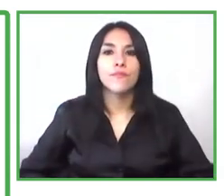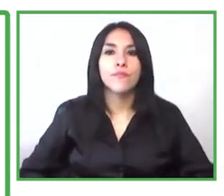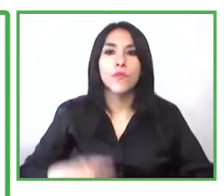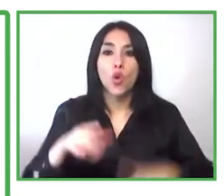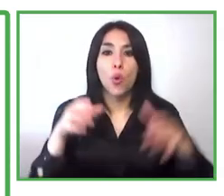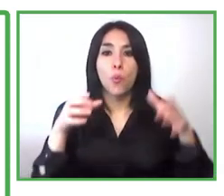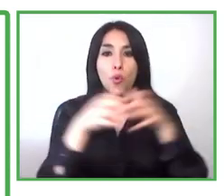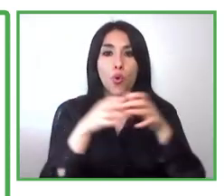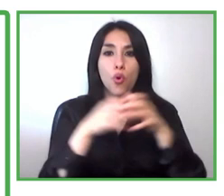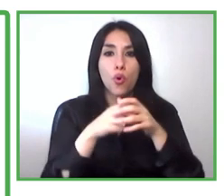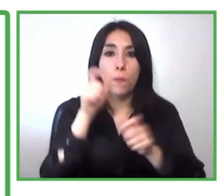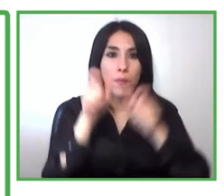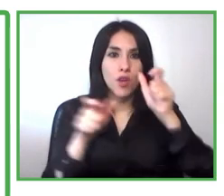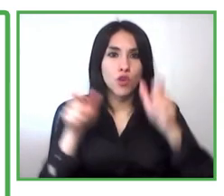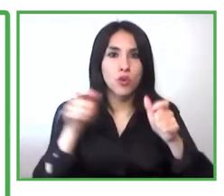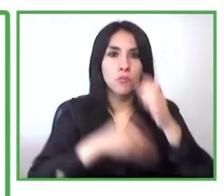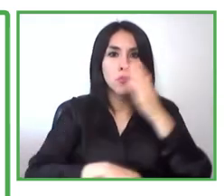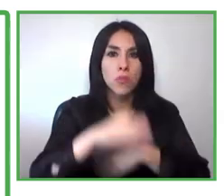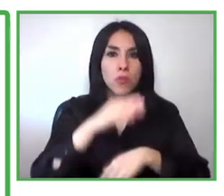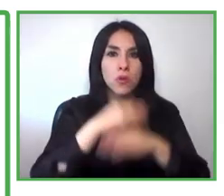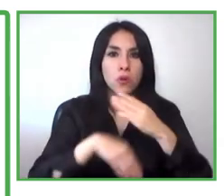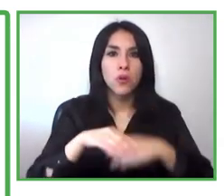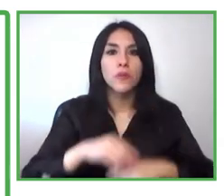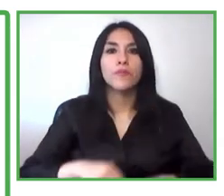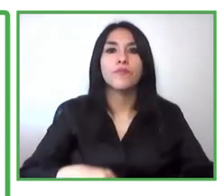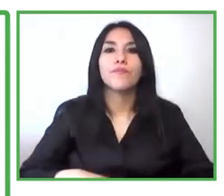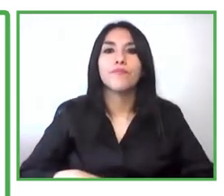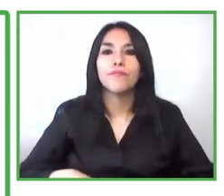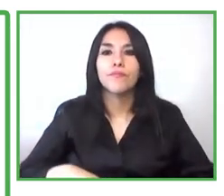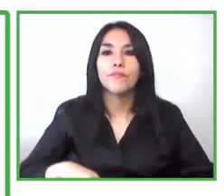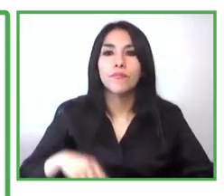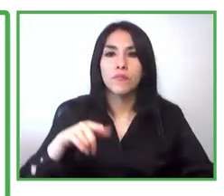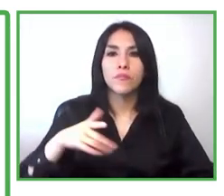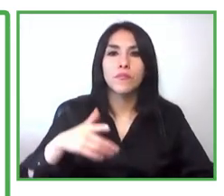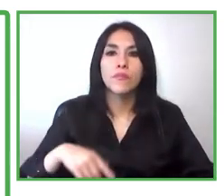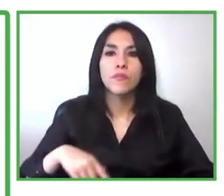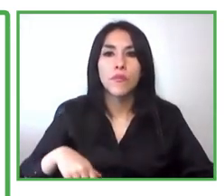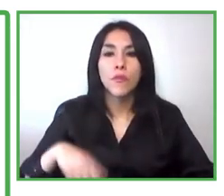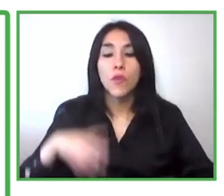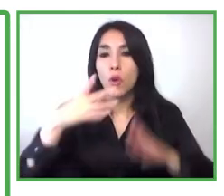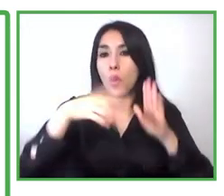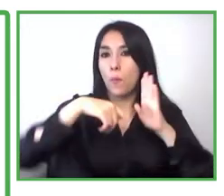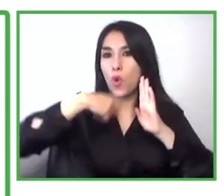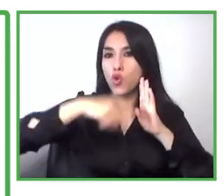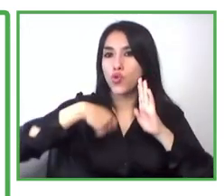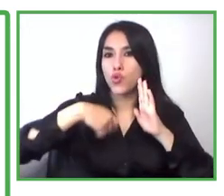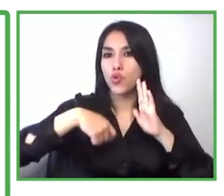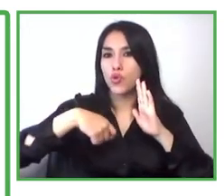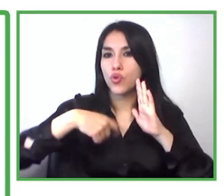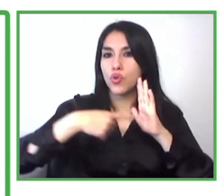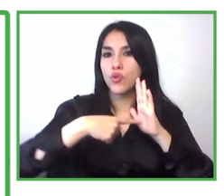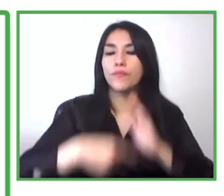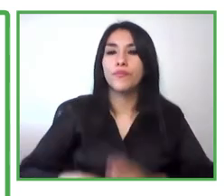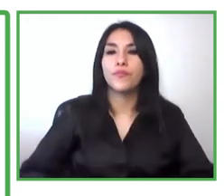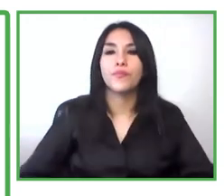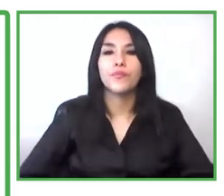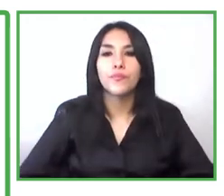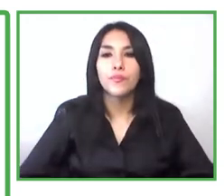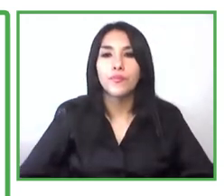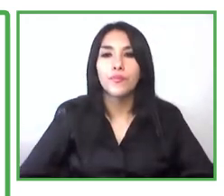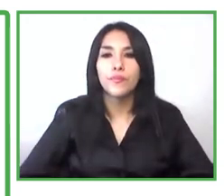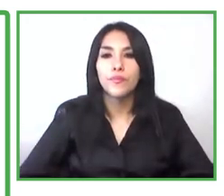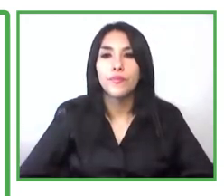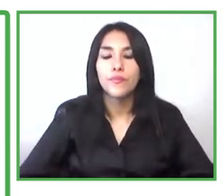people with disabilities so what are the main results of this product we could articulate also this initiative